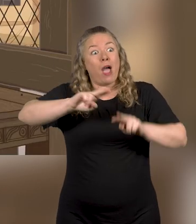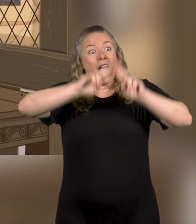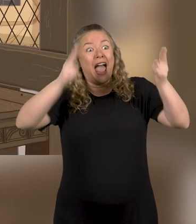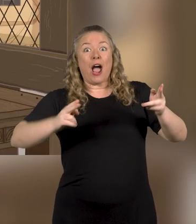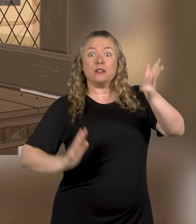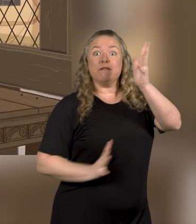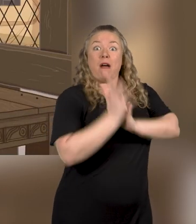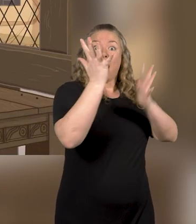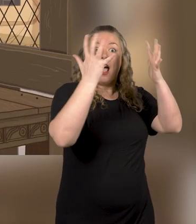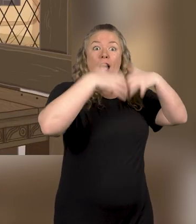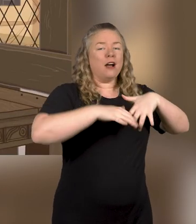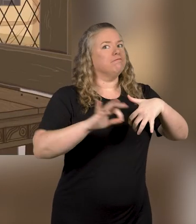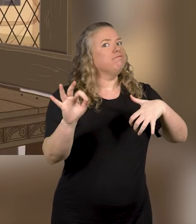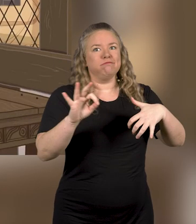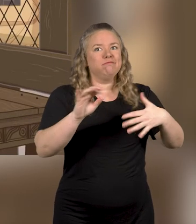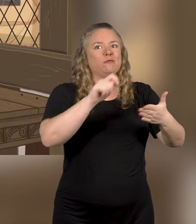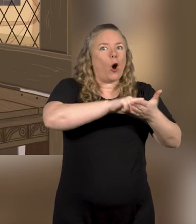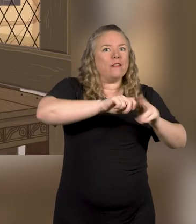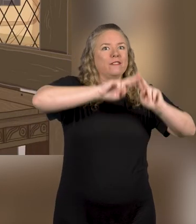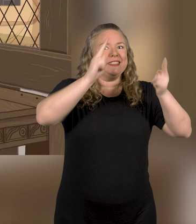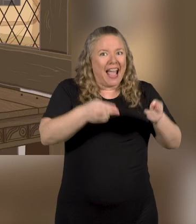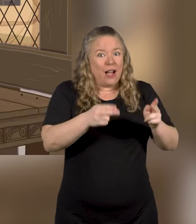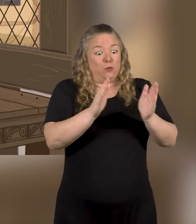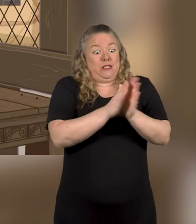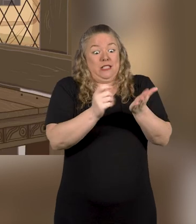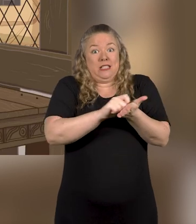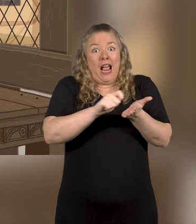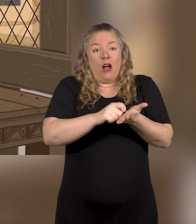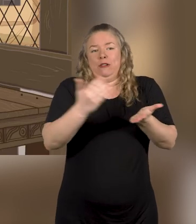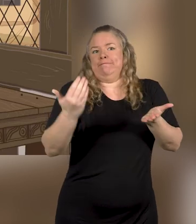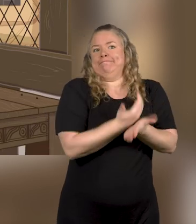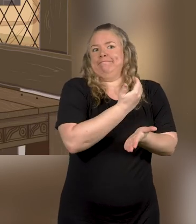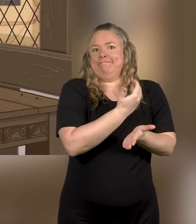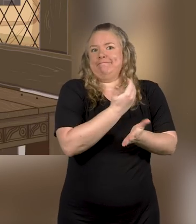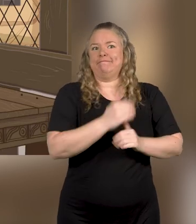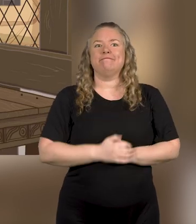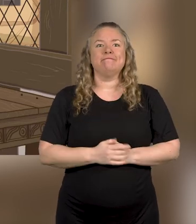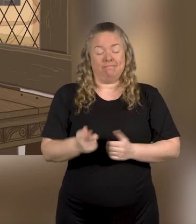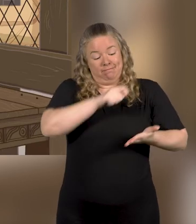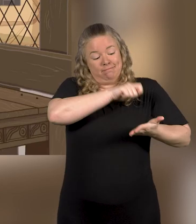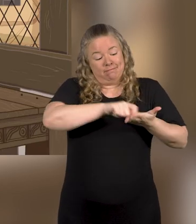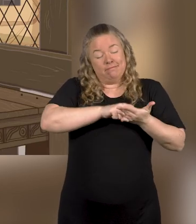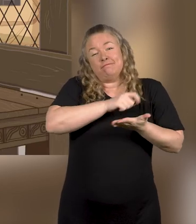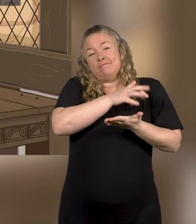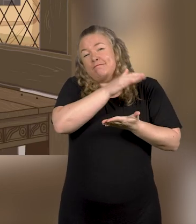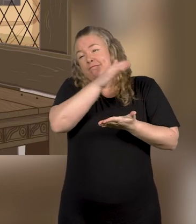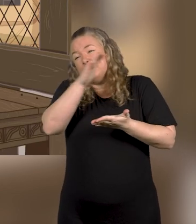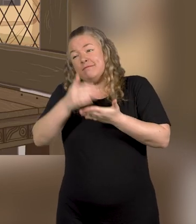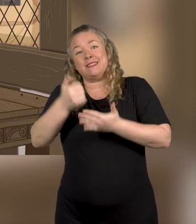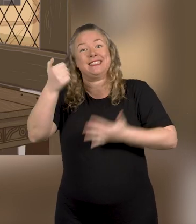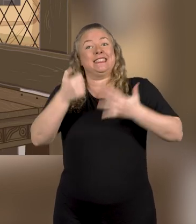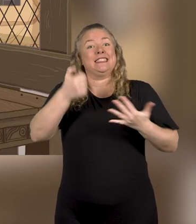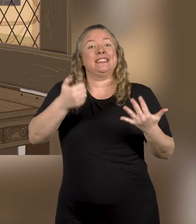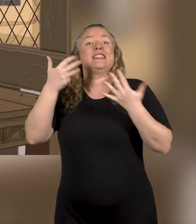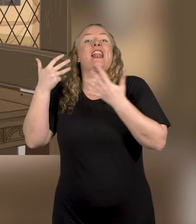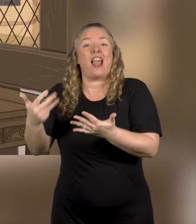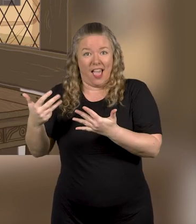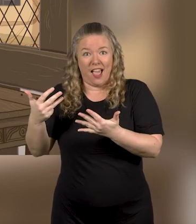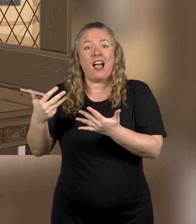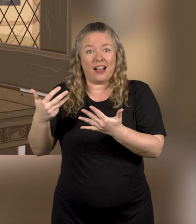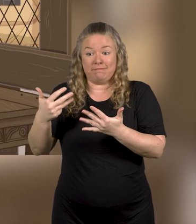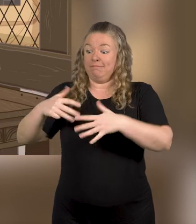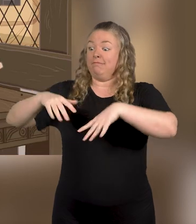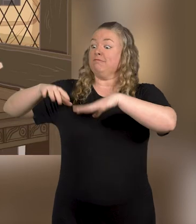office and house survived the Great Fire and the diary did too. Once he stopped writing his diary in